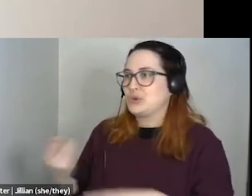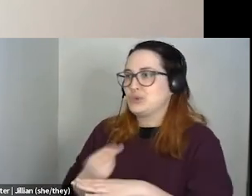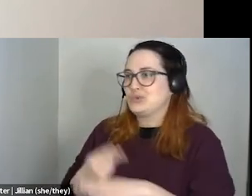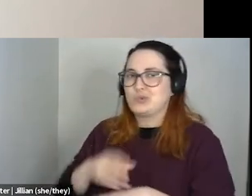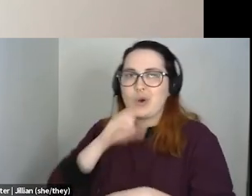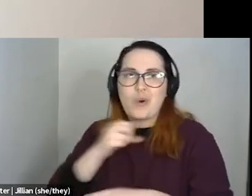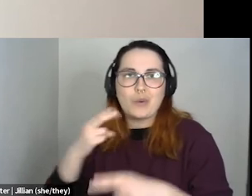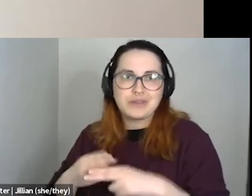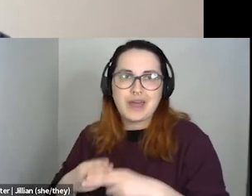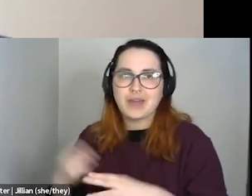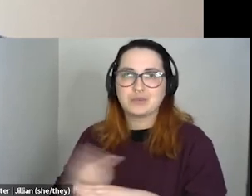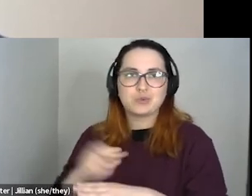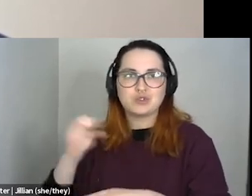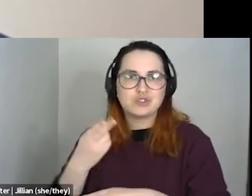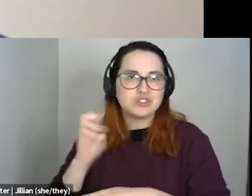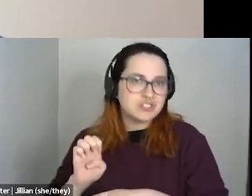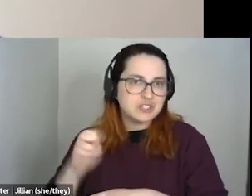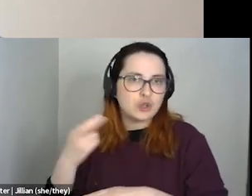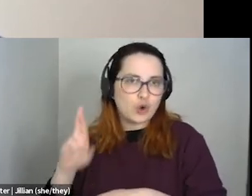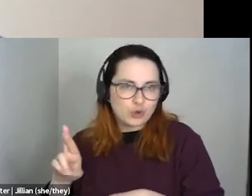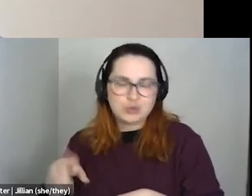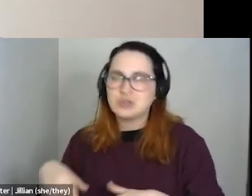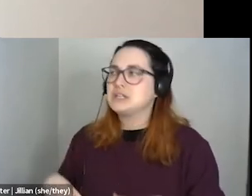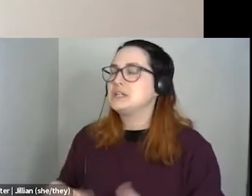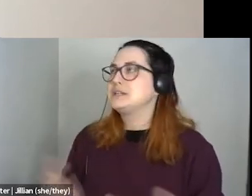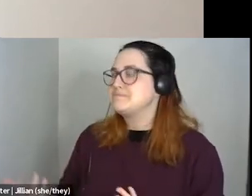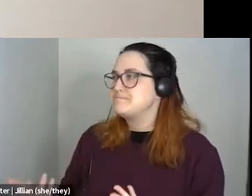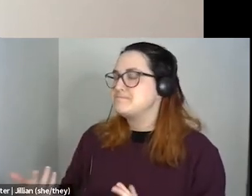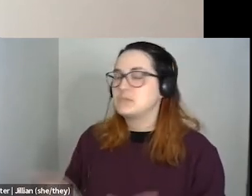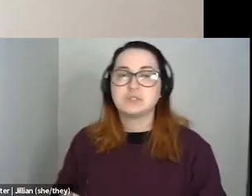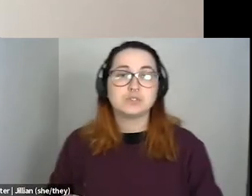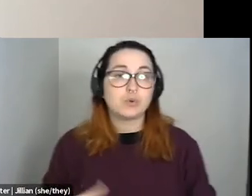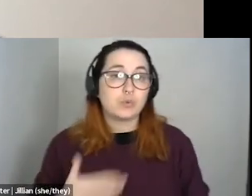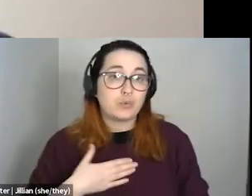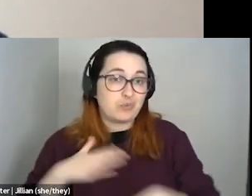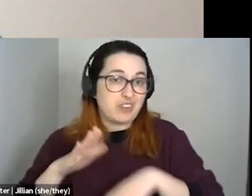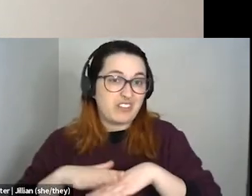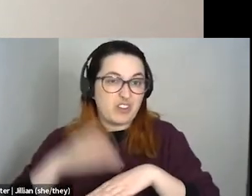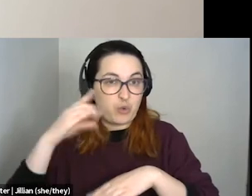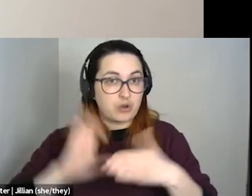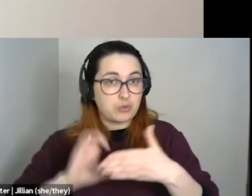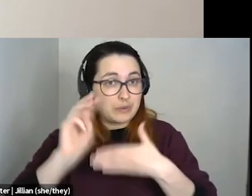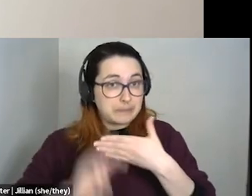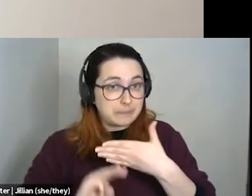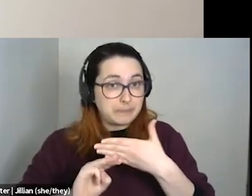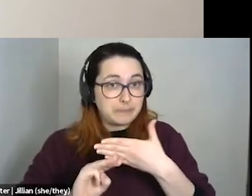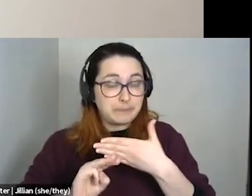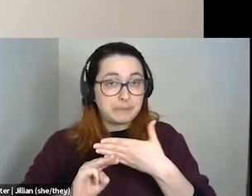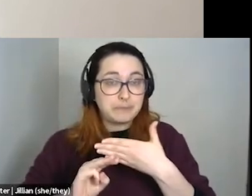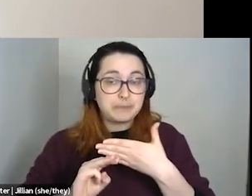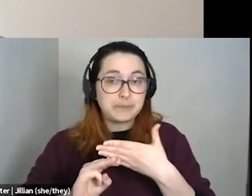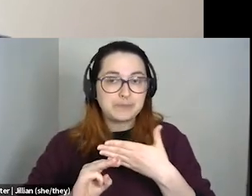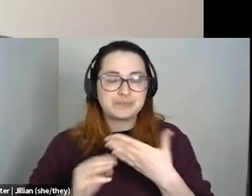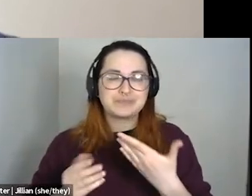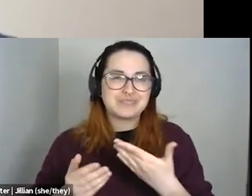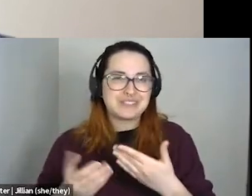for me saying she pronouns. Right. And so I guess the advice, you know, in the curriculum would be like to, it